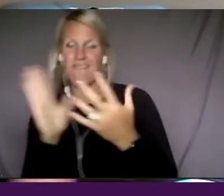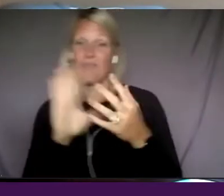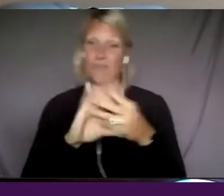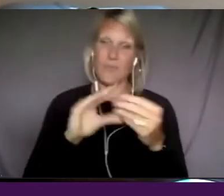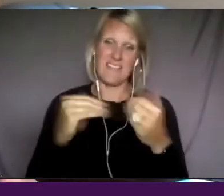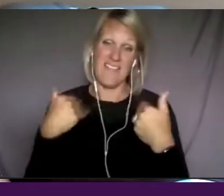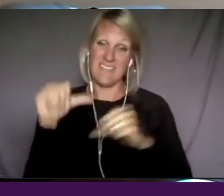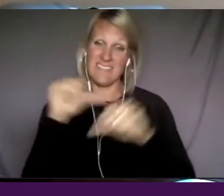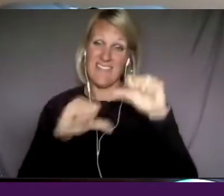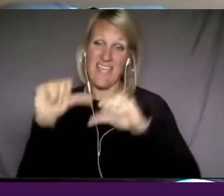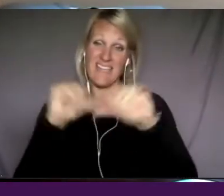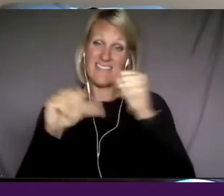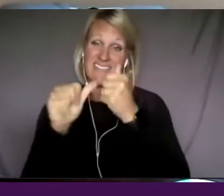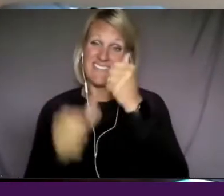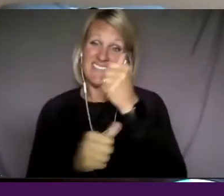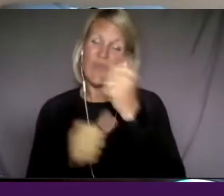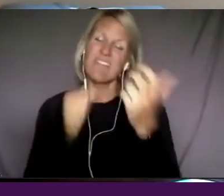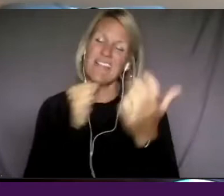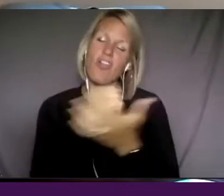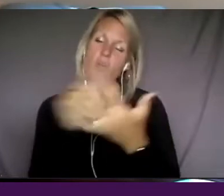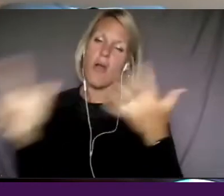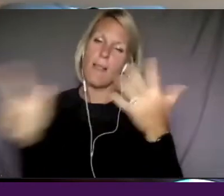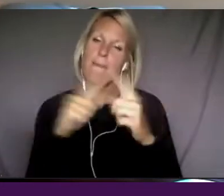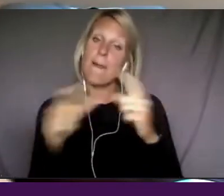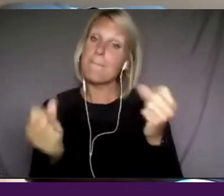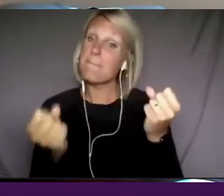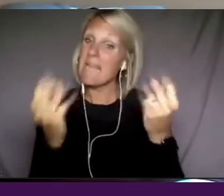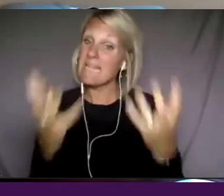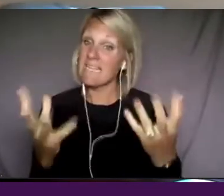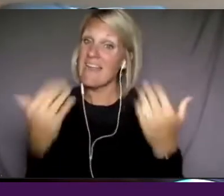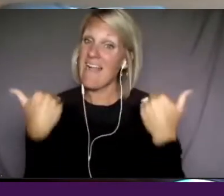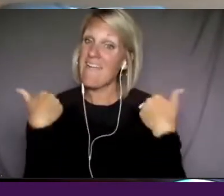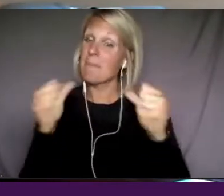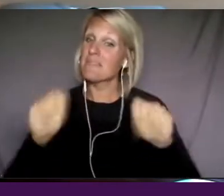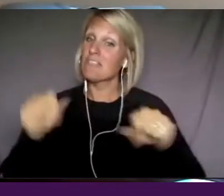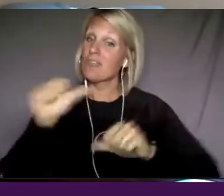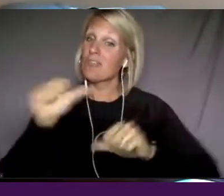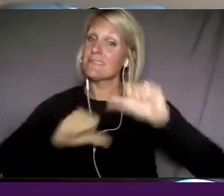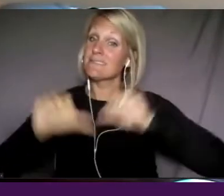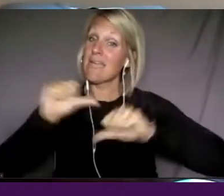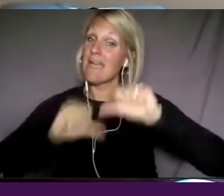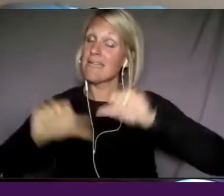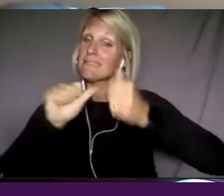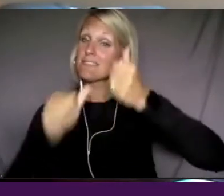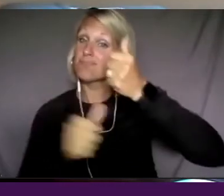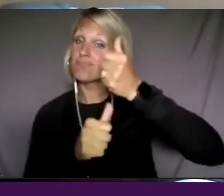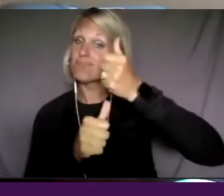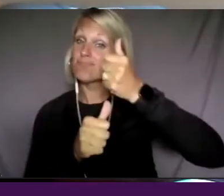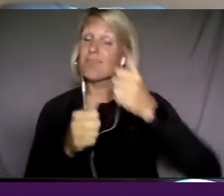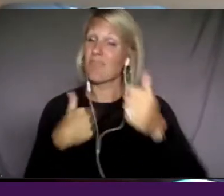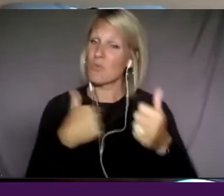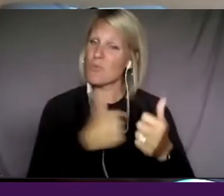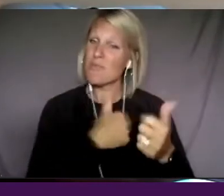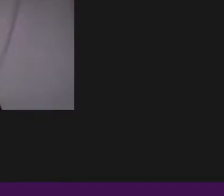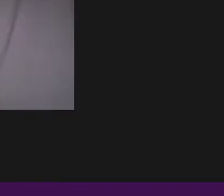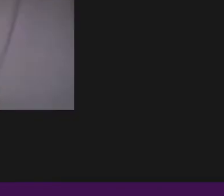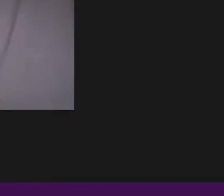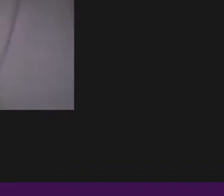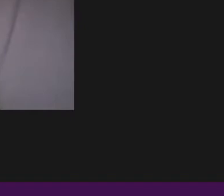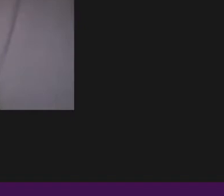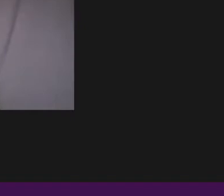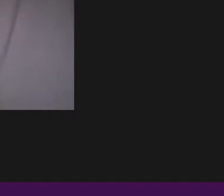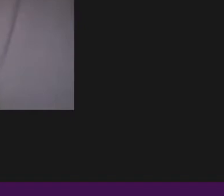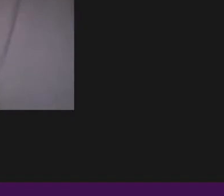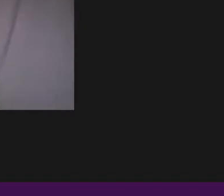Not all, but, you know, many of them have those potential elements and that's what we want to try to capture and explore. Great.